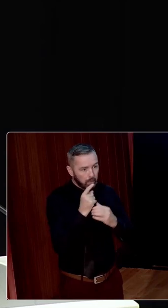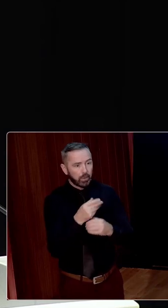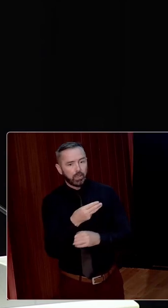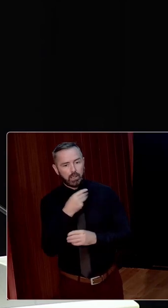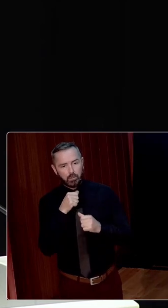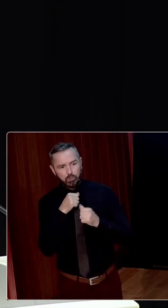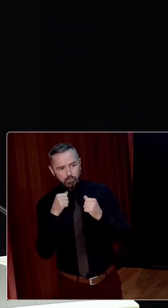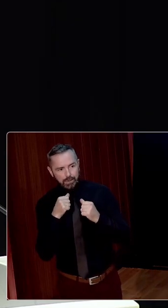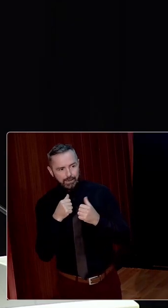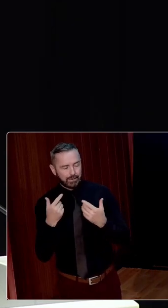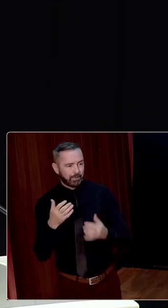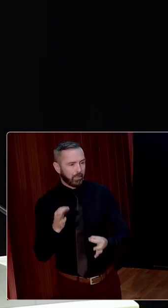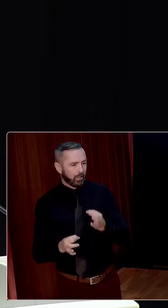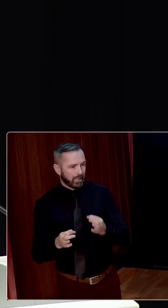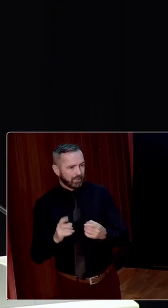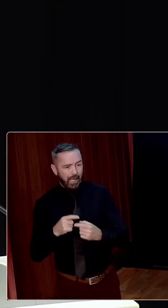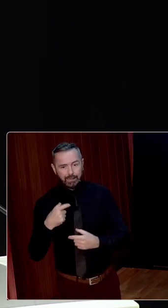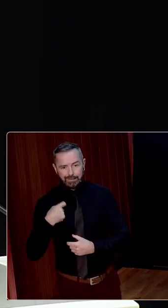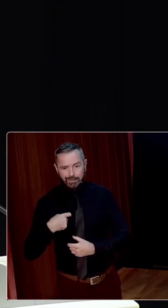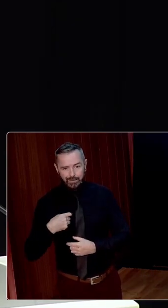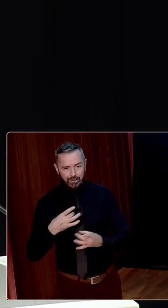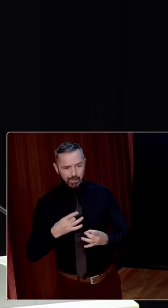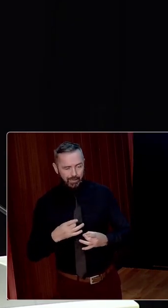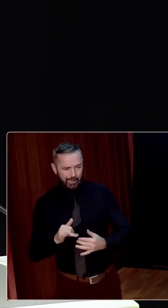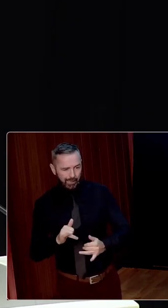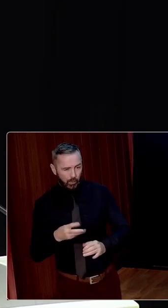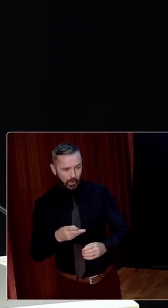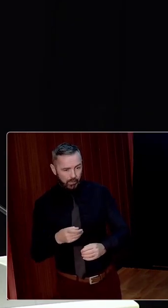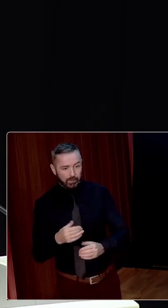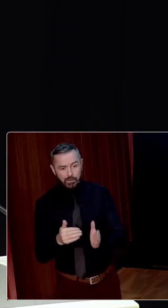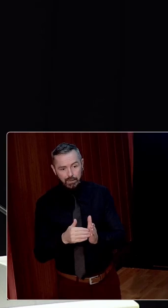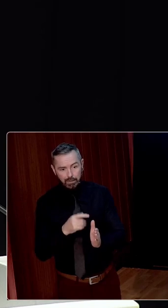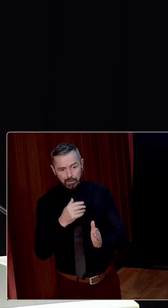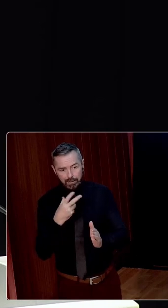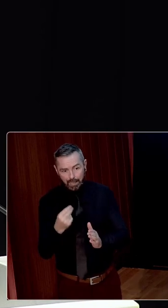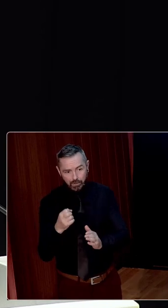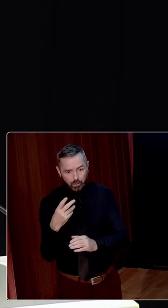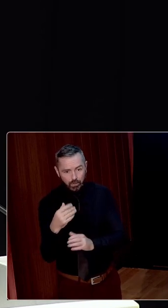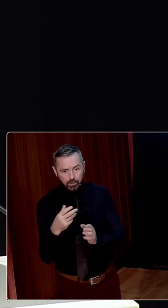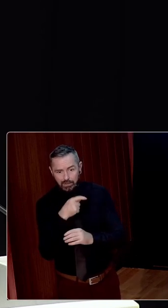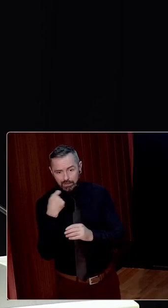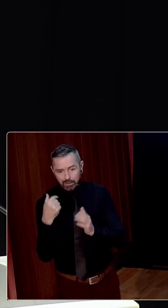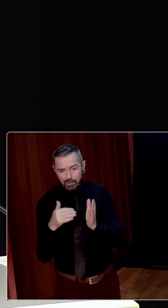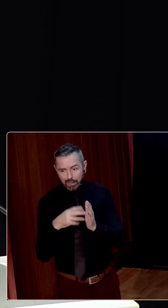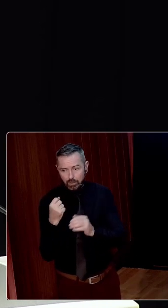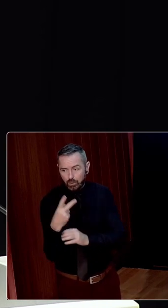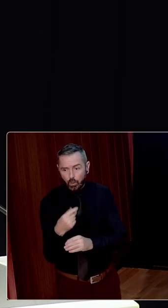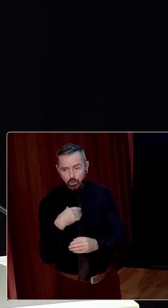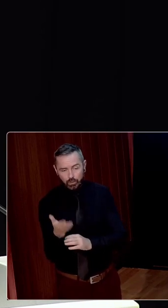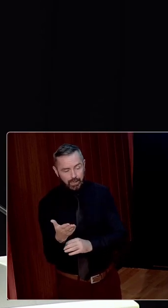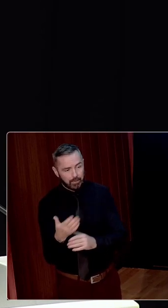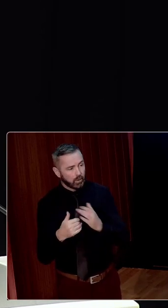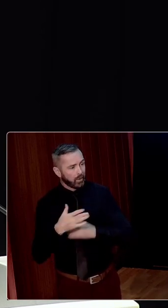are the voices of authority, either validating the truth of these women's claims or deciding on whether their stories amount